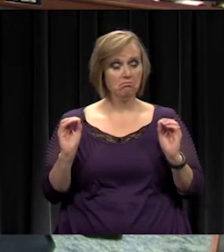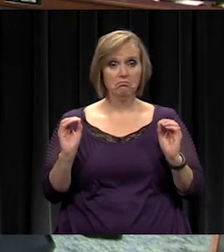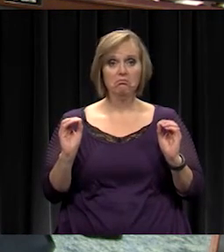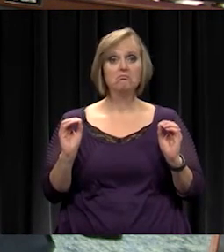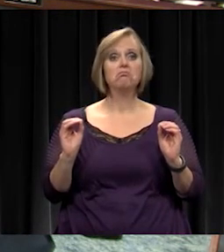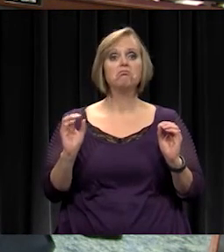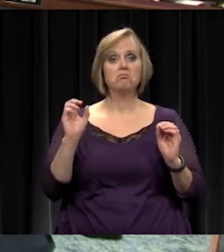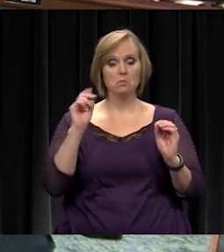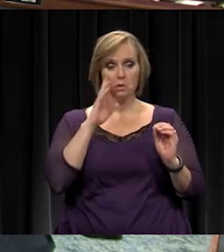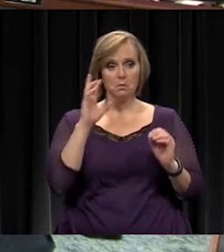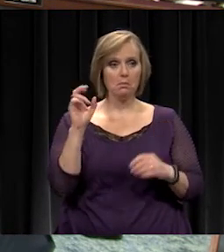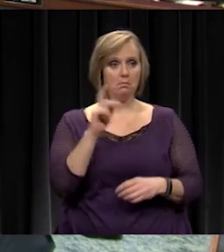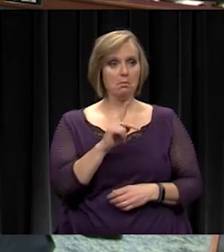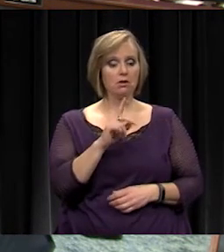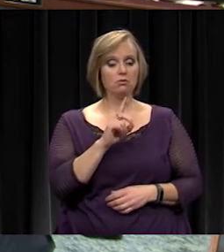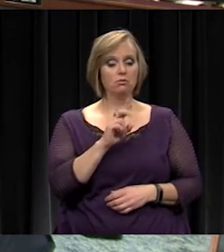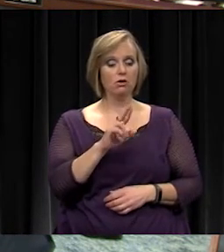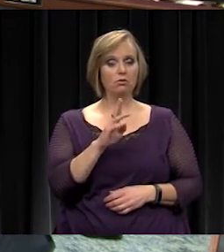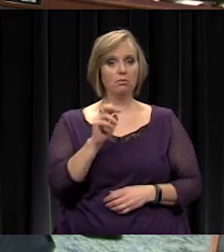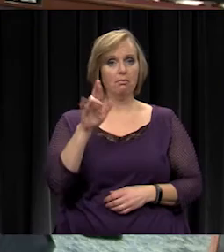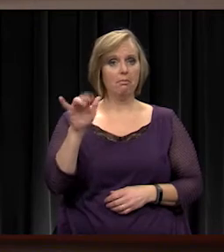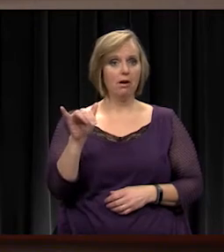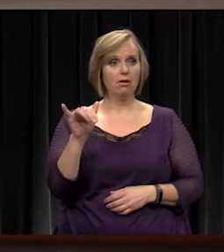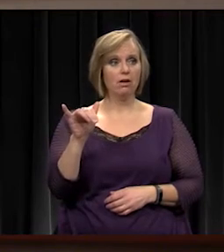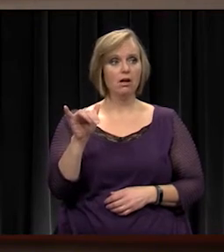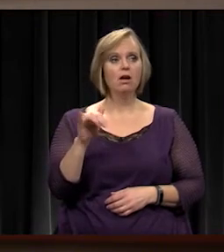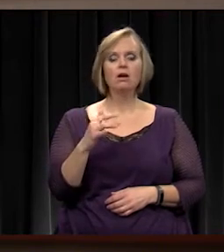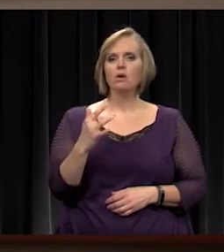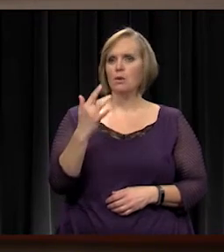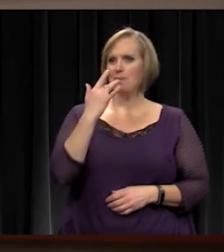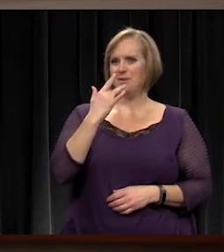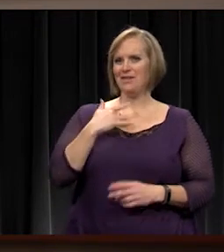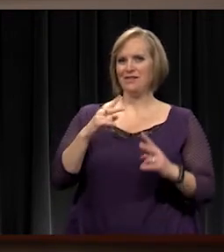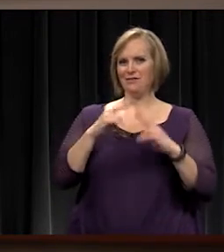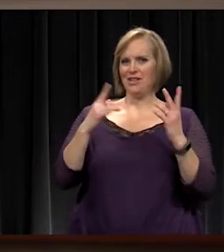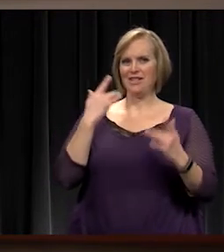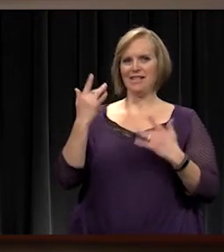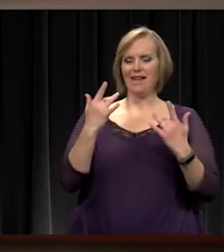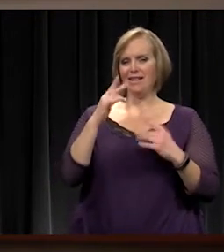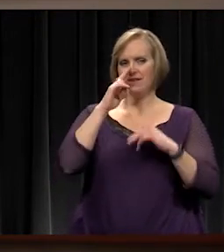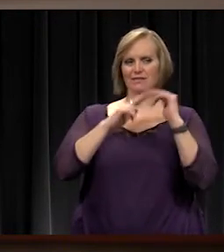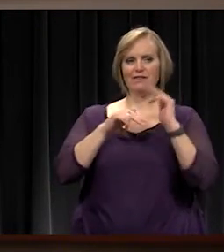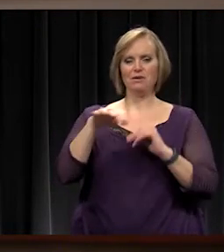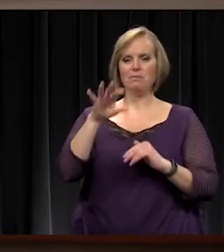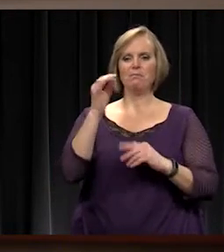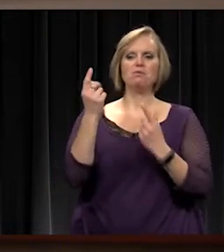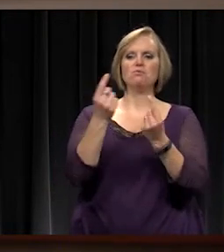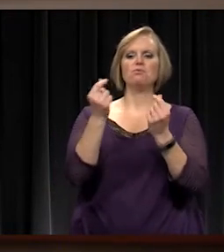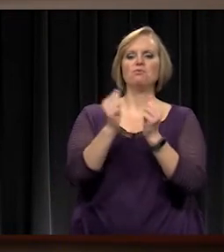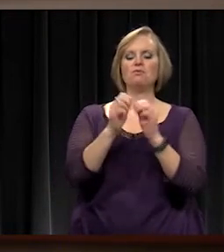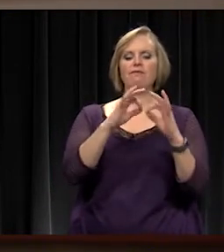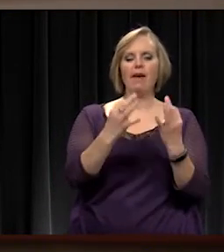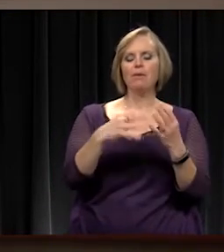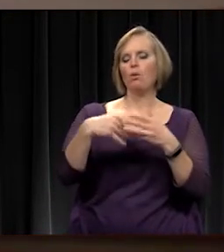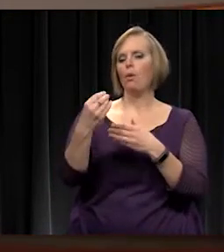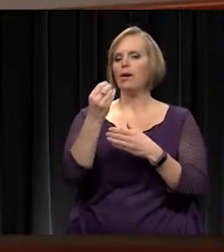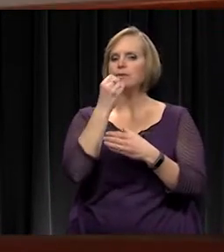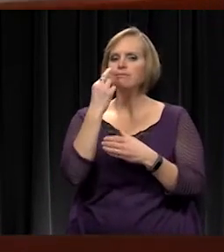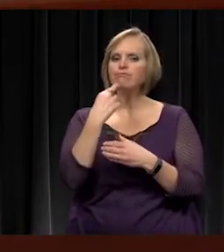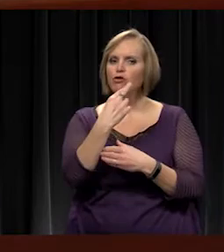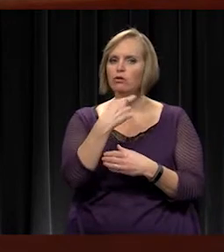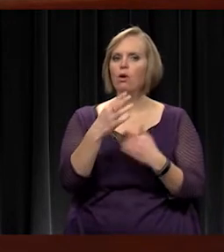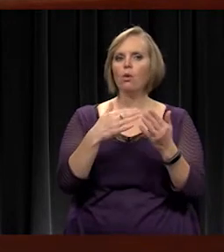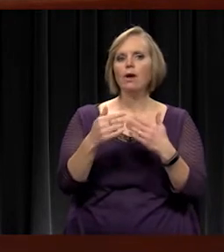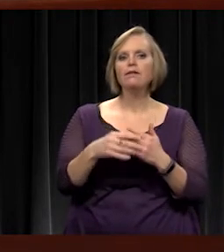we'll turn it back over to you Dr. Barry. Birthdays are very exciting. It's always fun to pick something to do either with your family or go out to eat or whatever it might be.